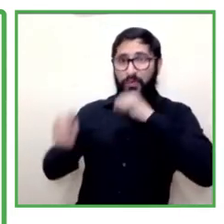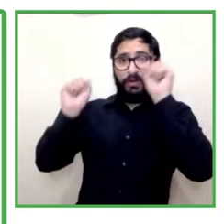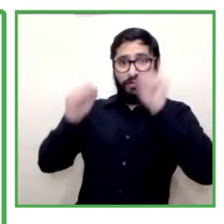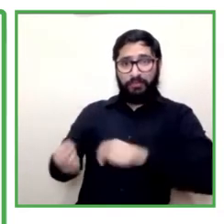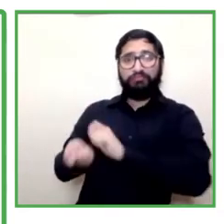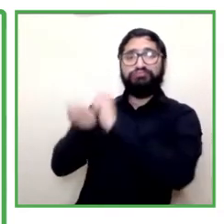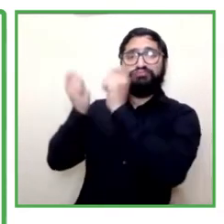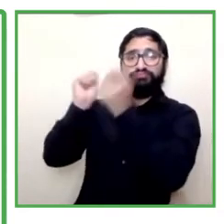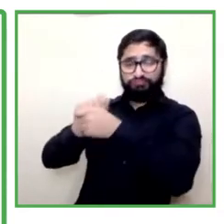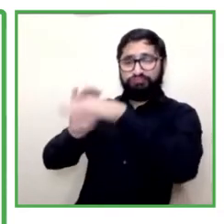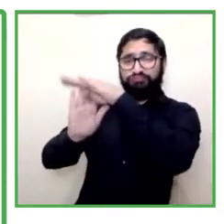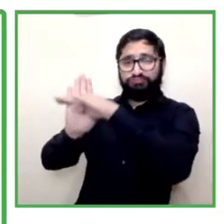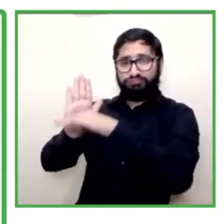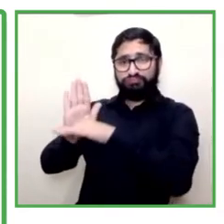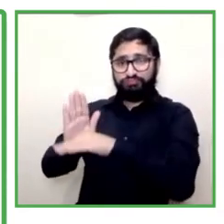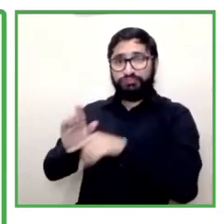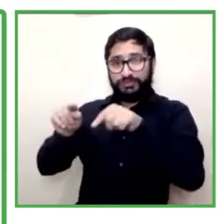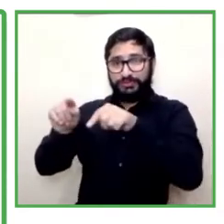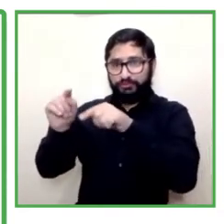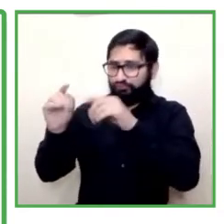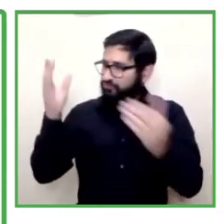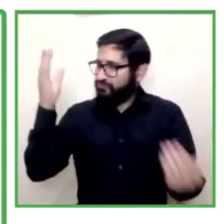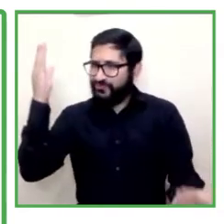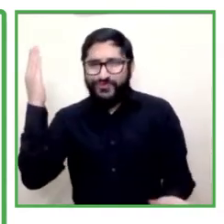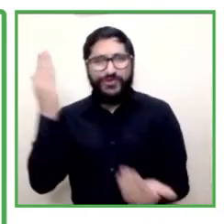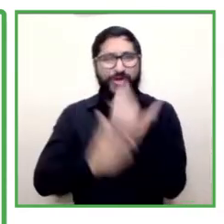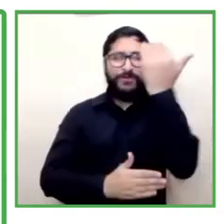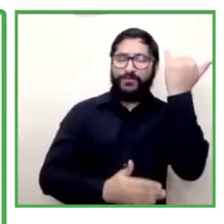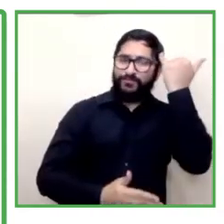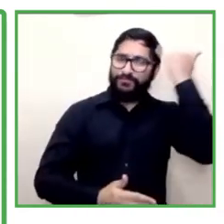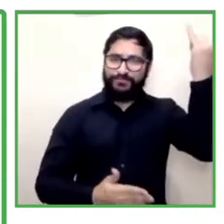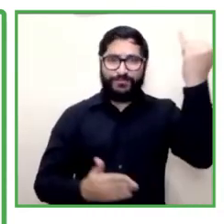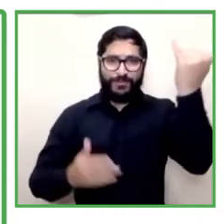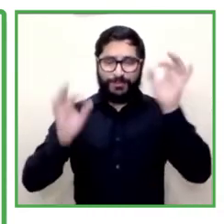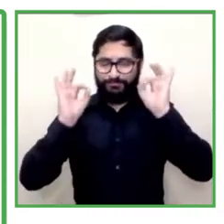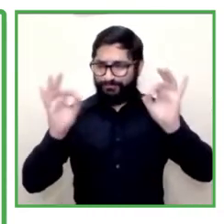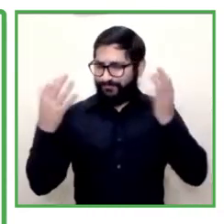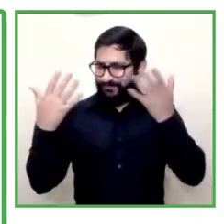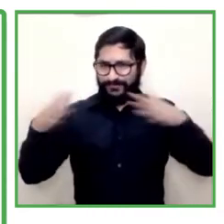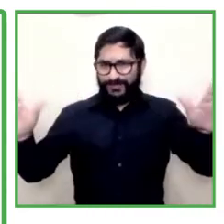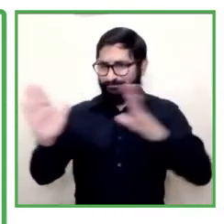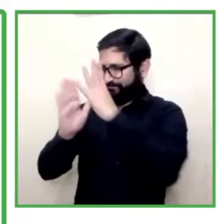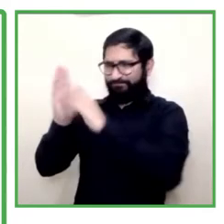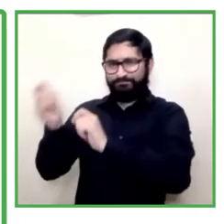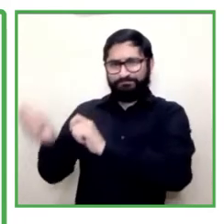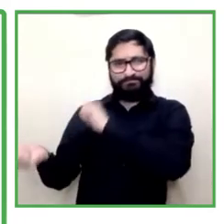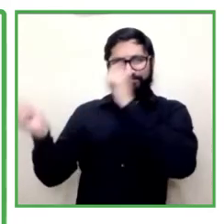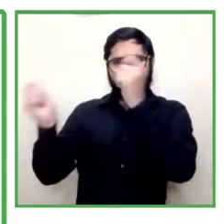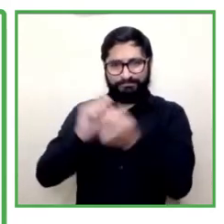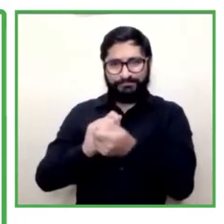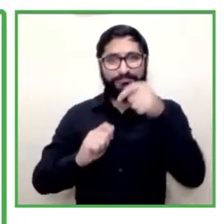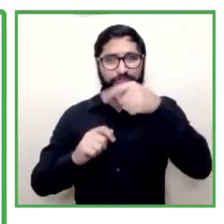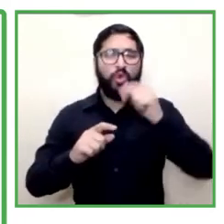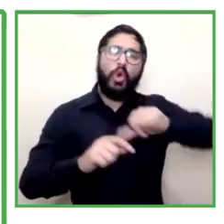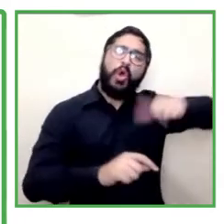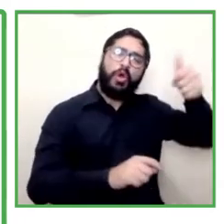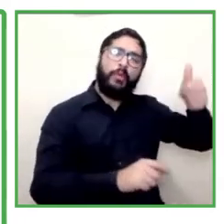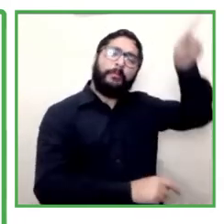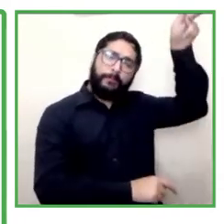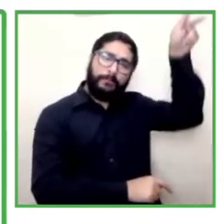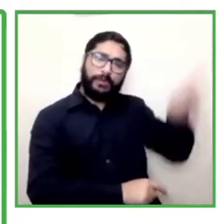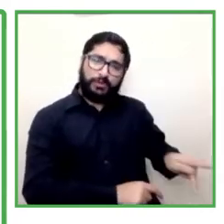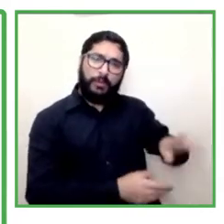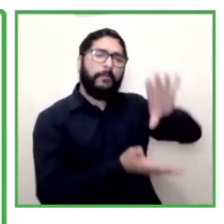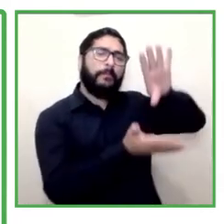that this have these are not new because if you take argentina as a guideline